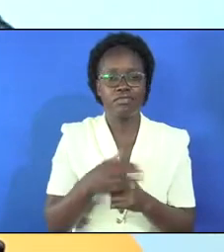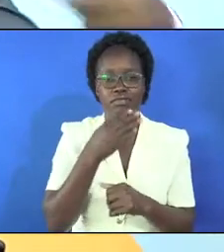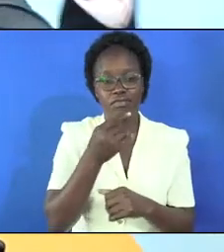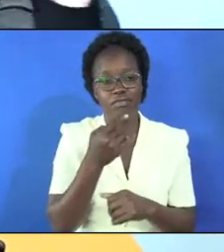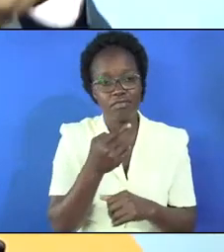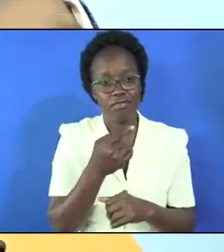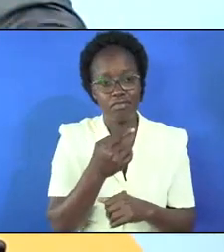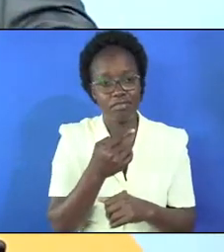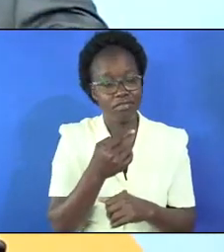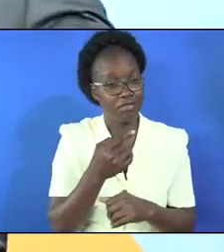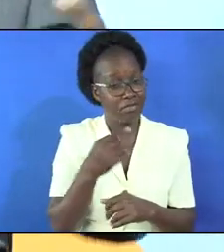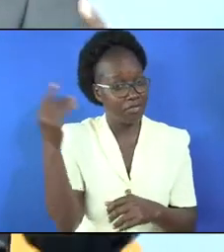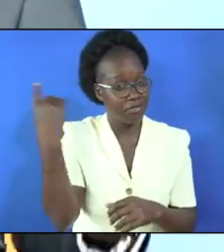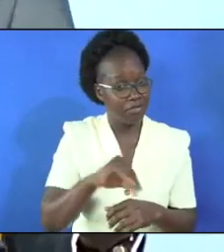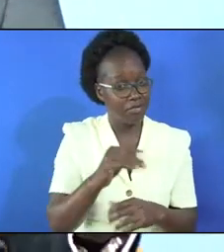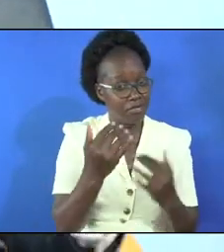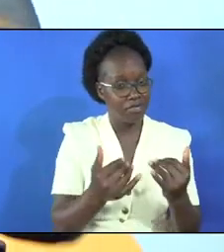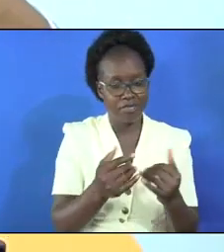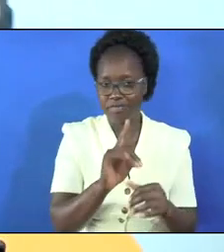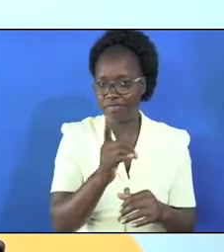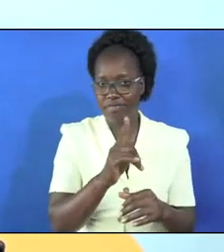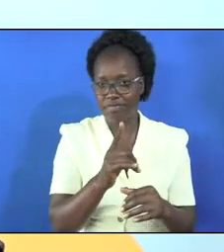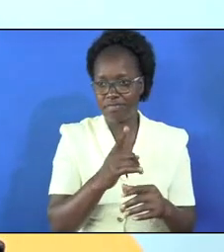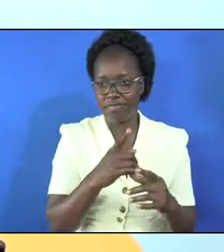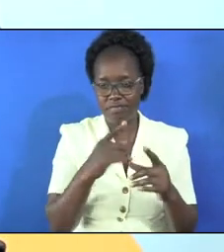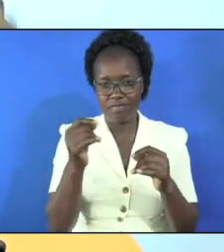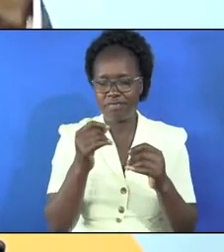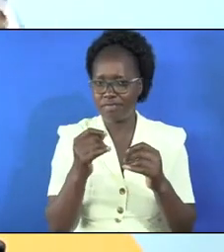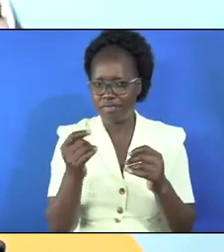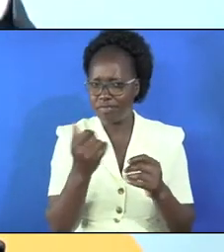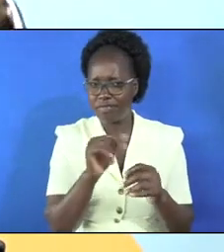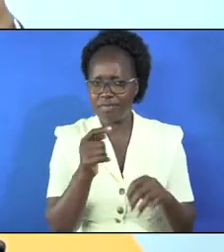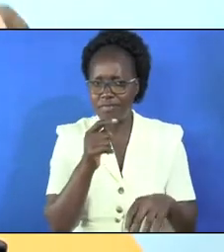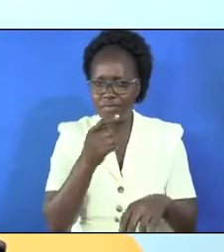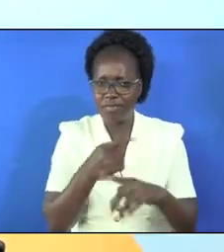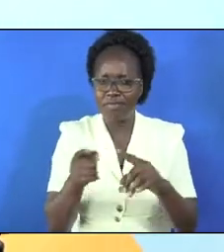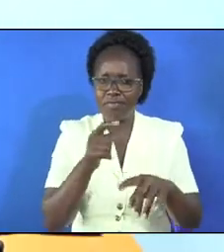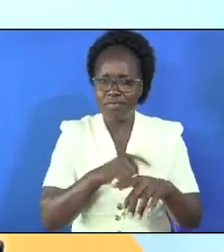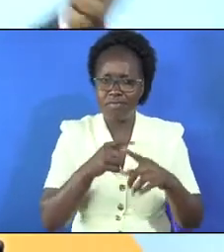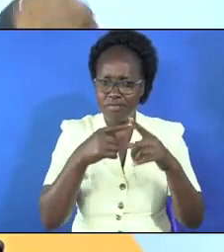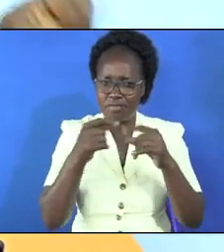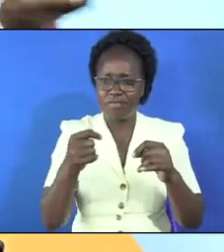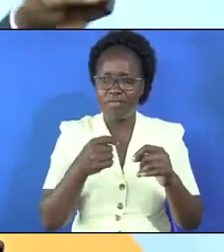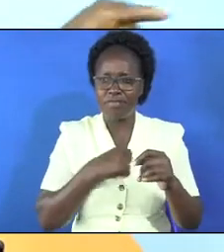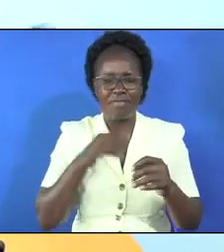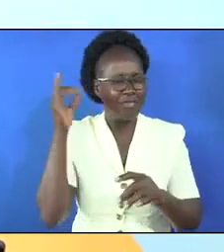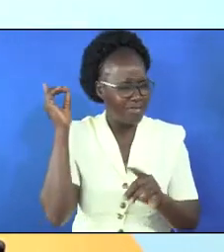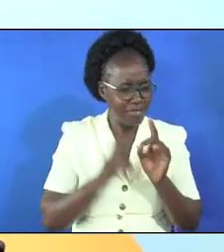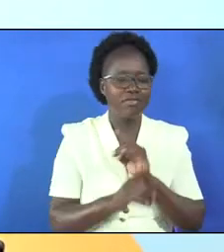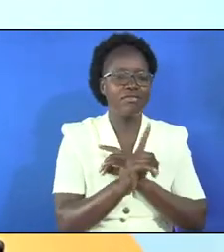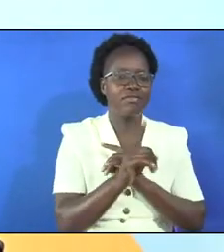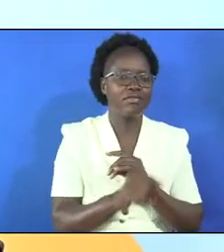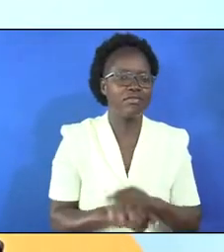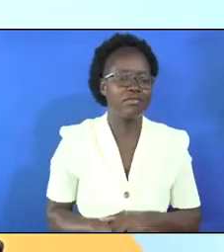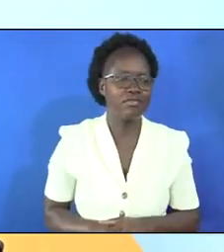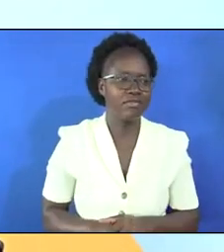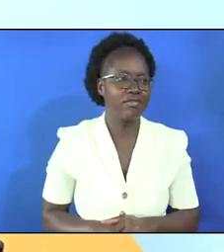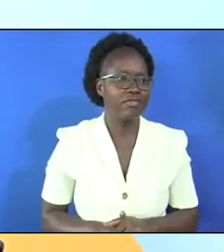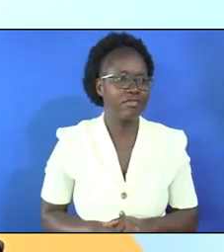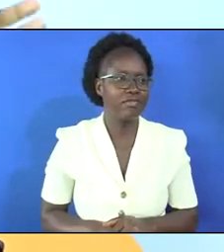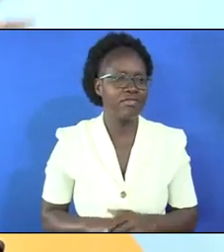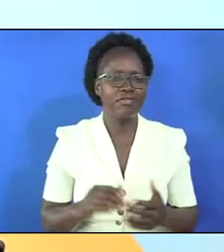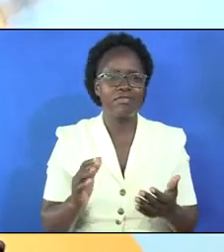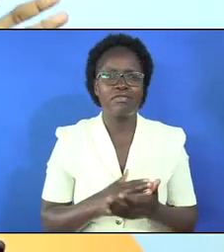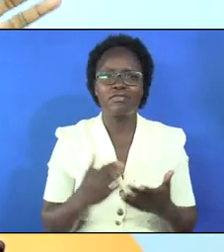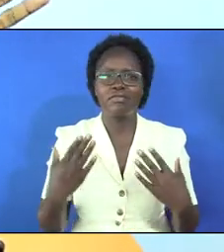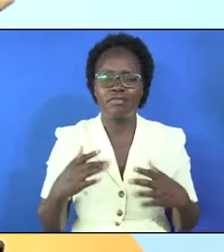said i will not discipline you now because you have not gone but the day you go i will discipline you and you